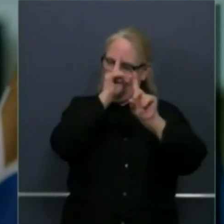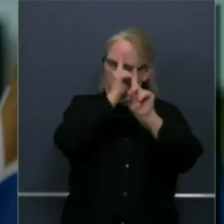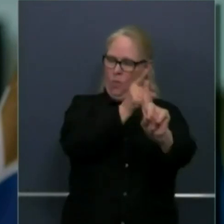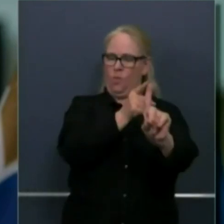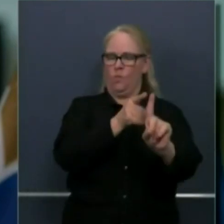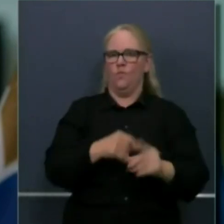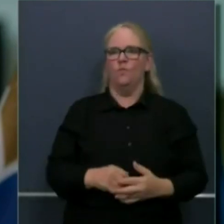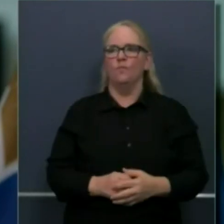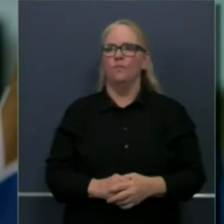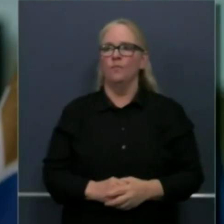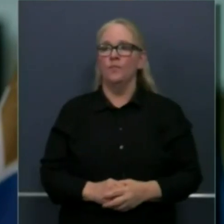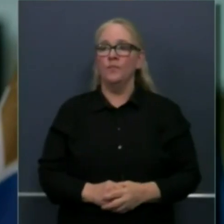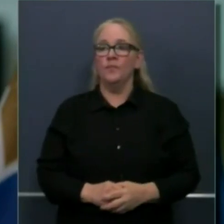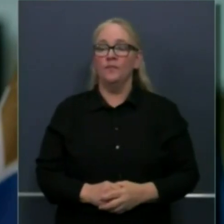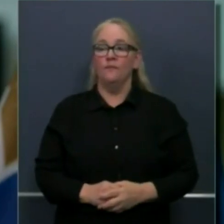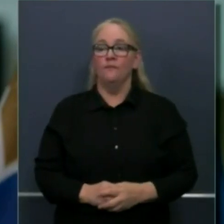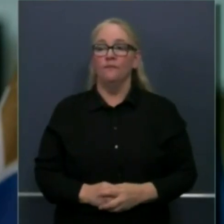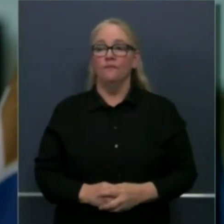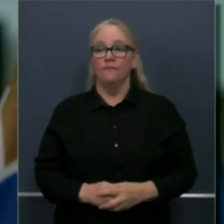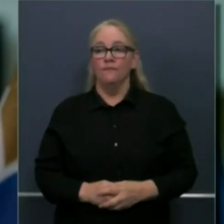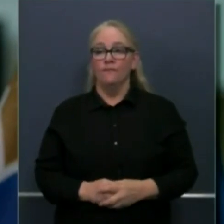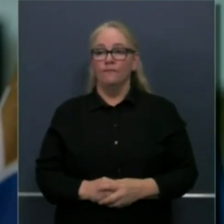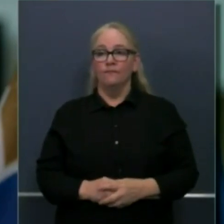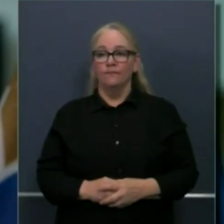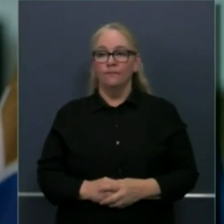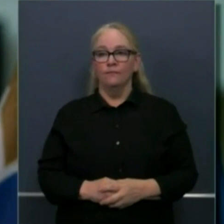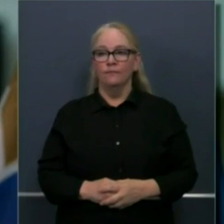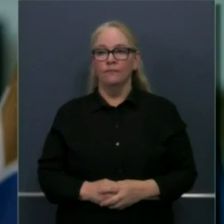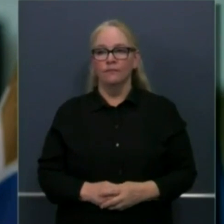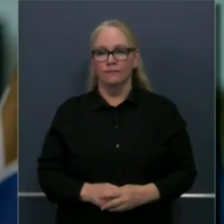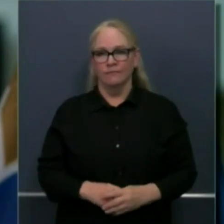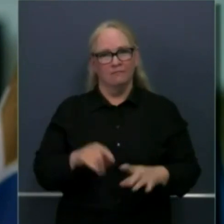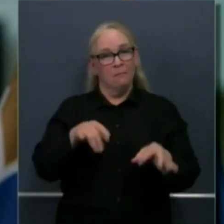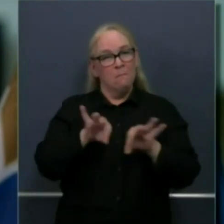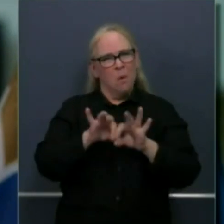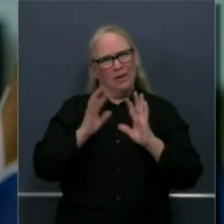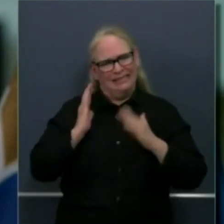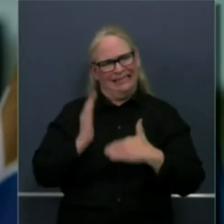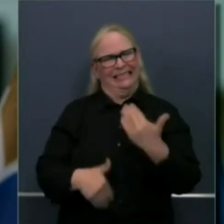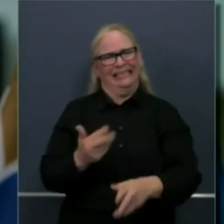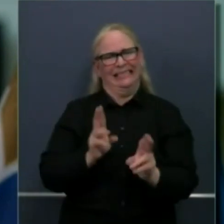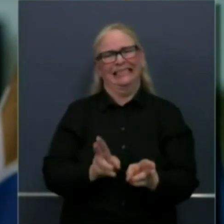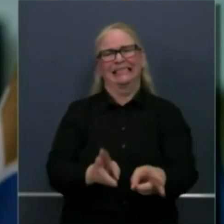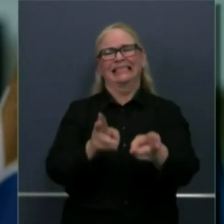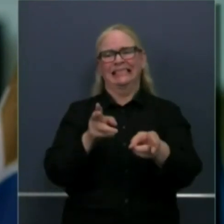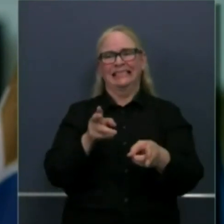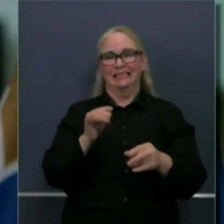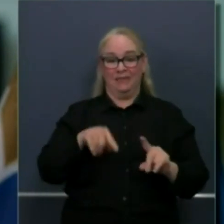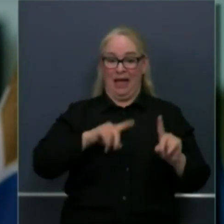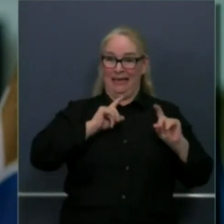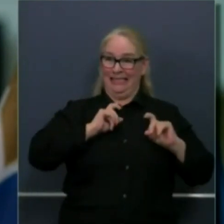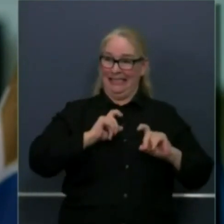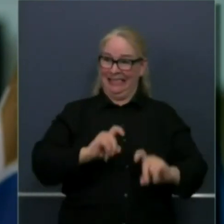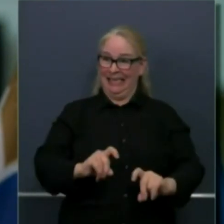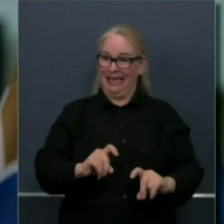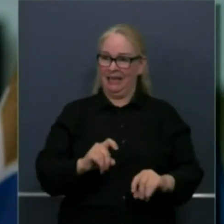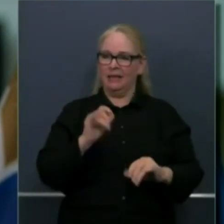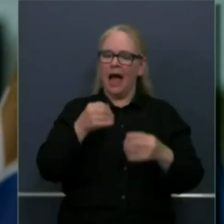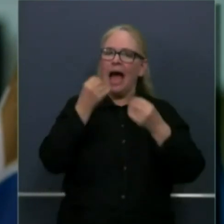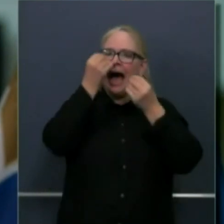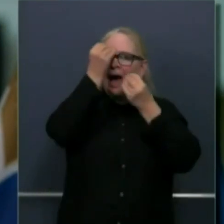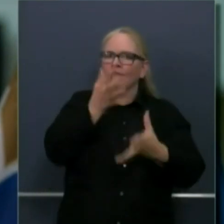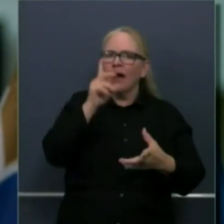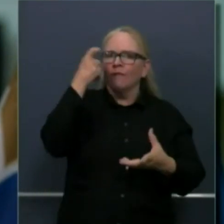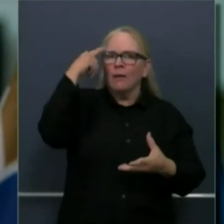because all of this is part as I suggested a moment ago part of our roadmap to reopening part of the six